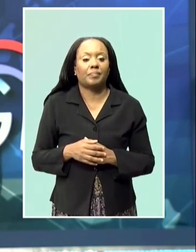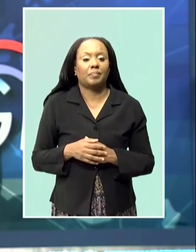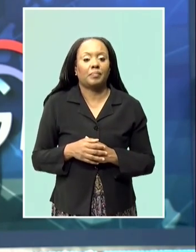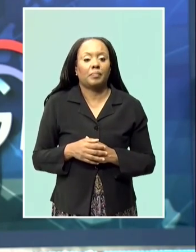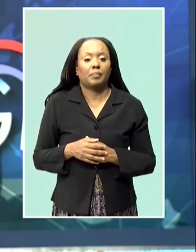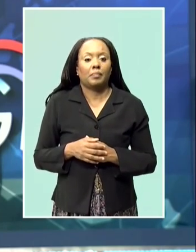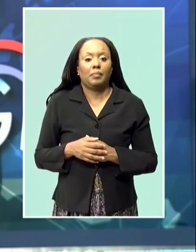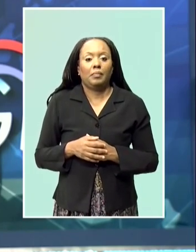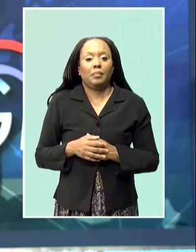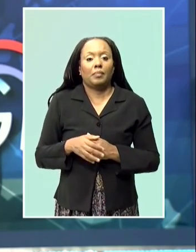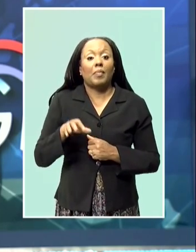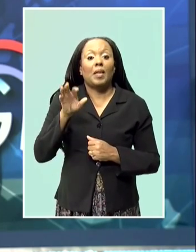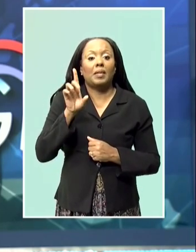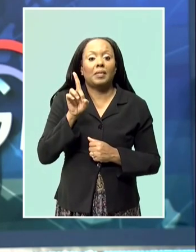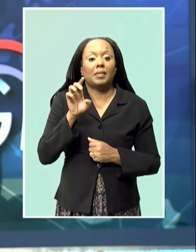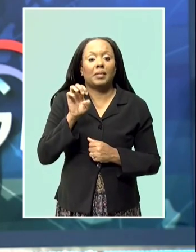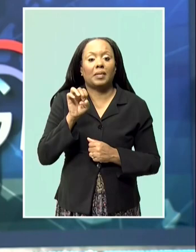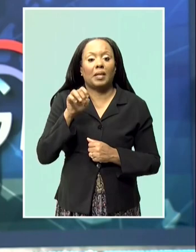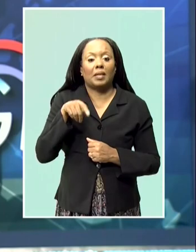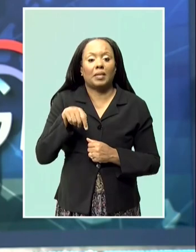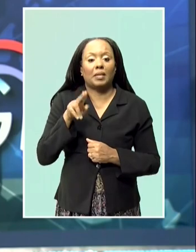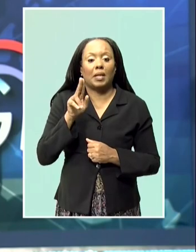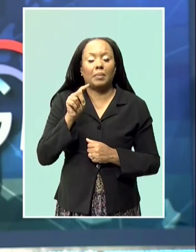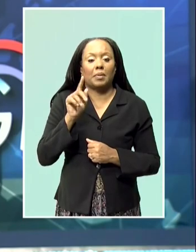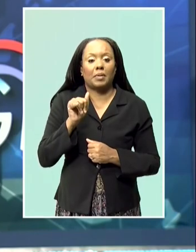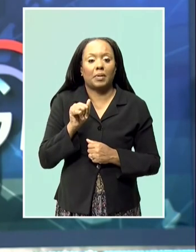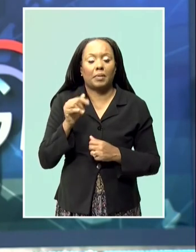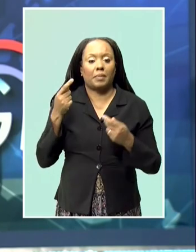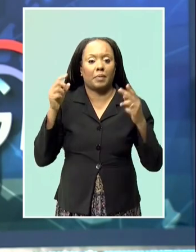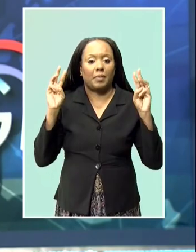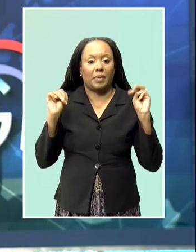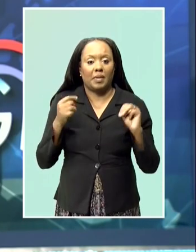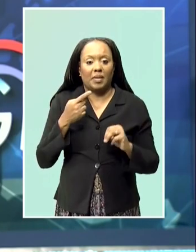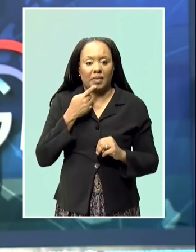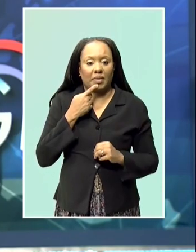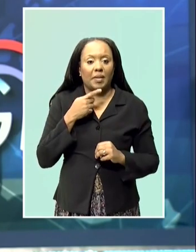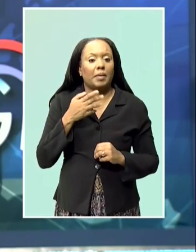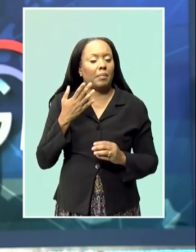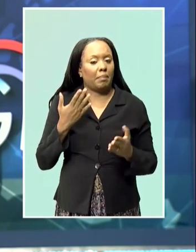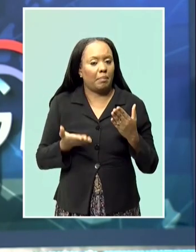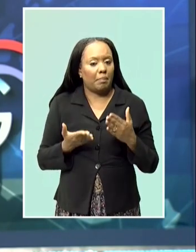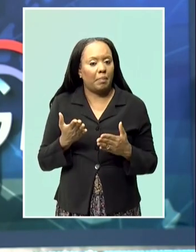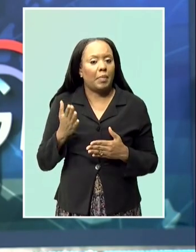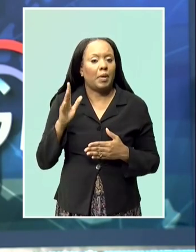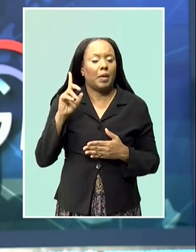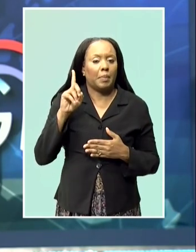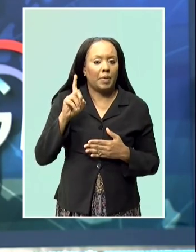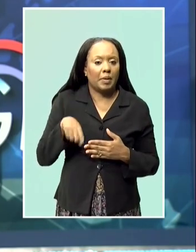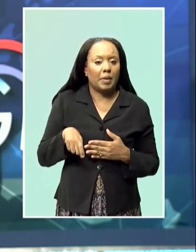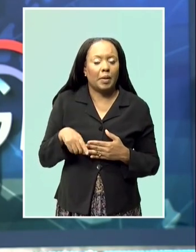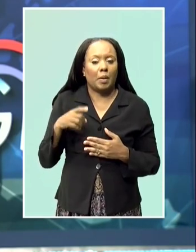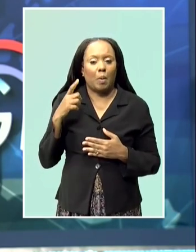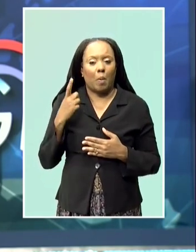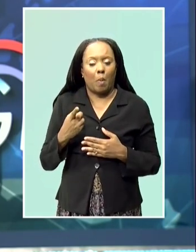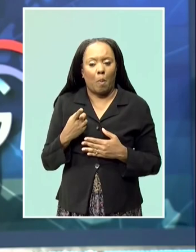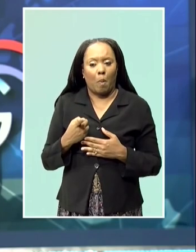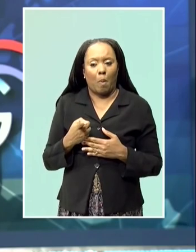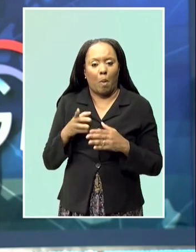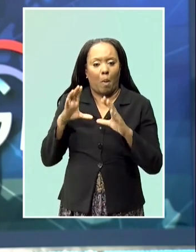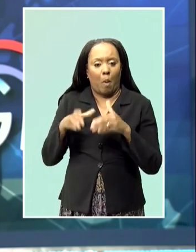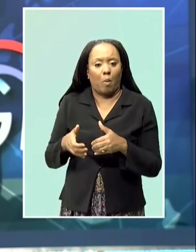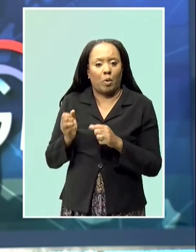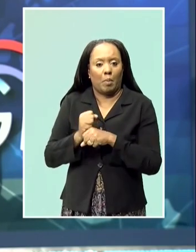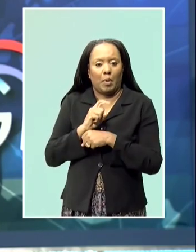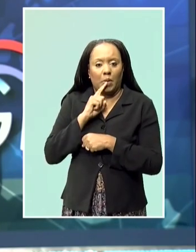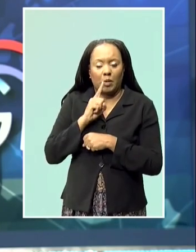a dedicated unit may be needed in the National Housing Corporation to ensure housing units are maintained regularly. But according to